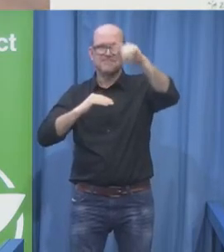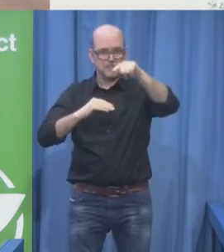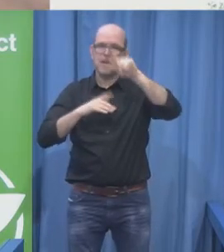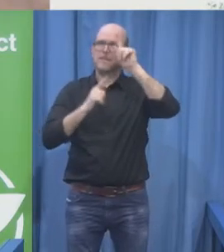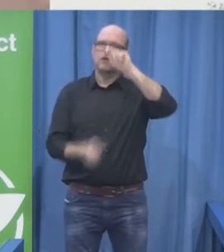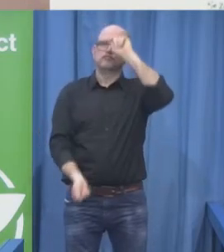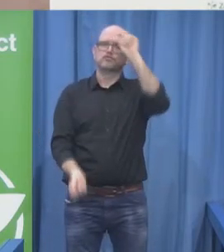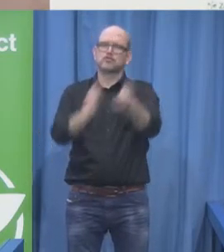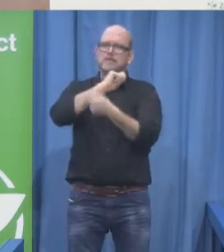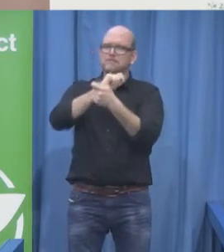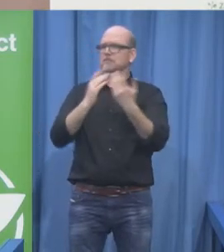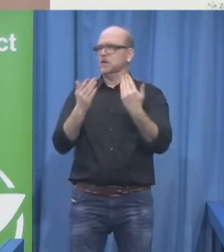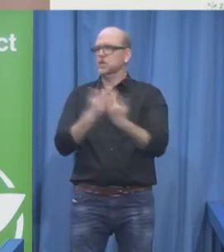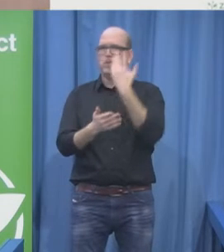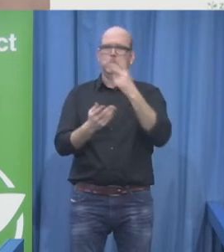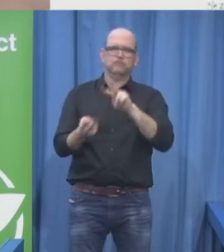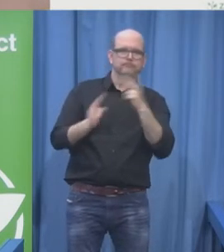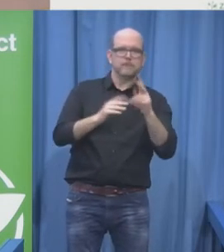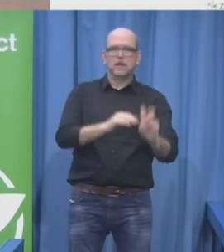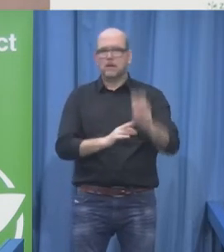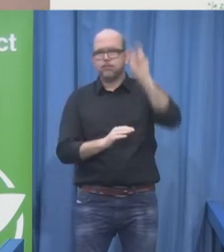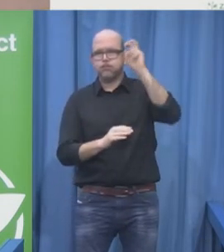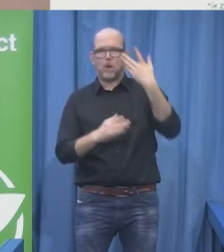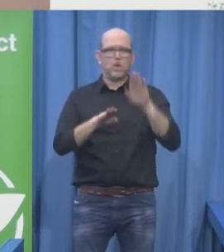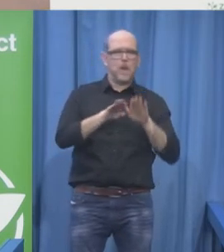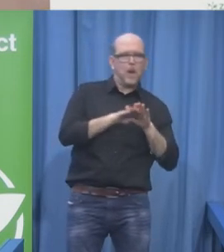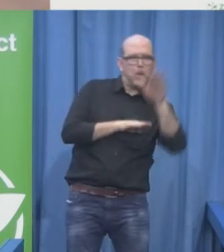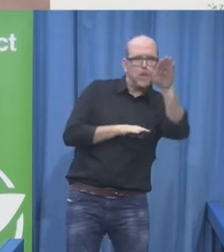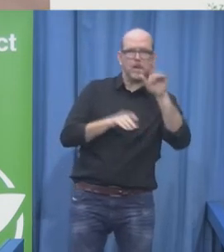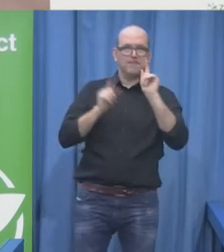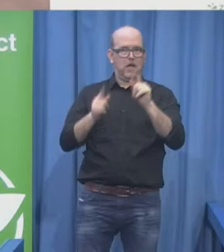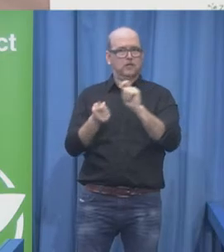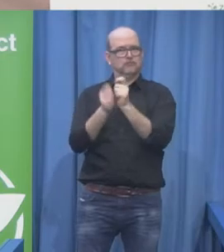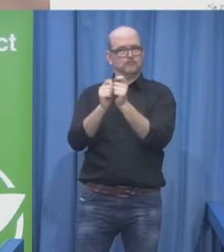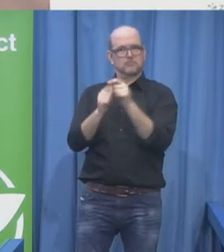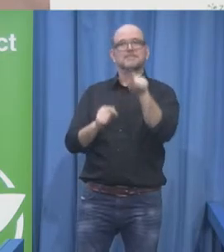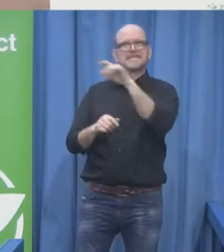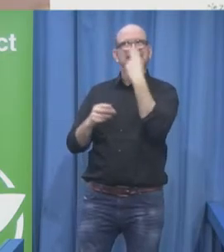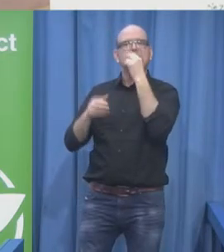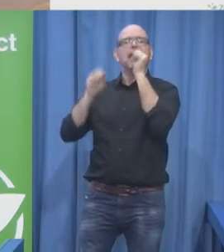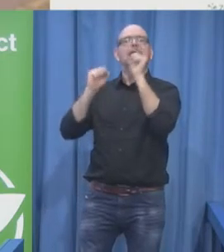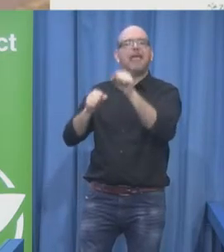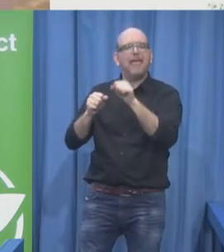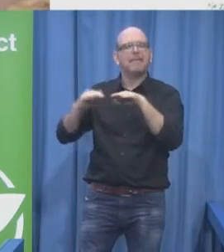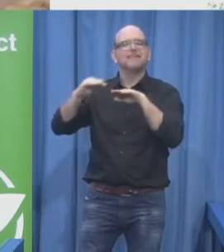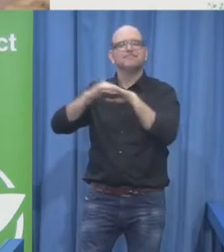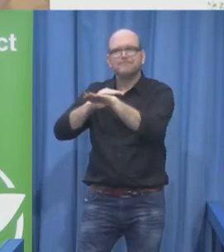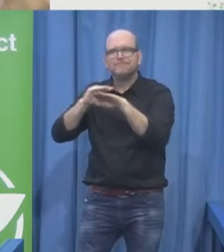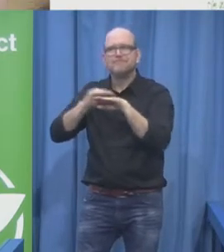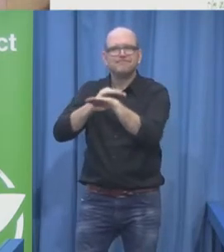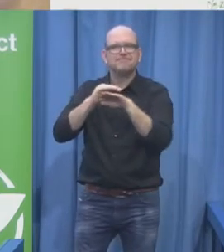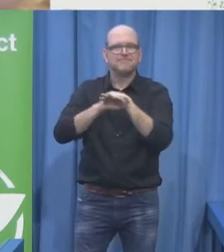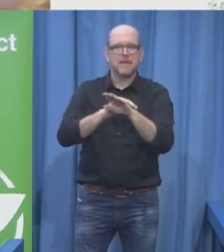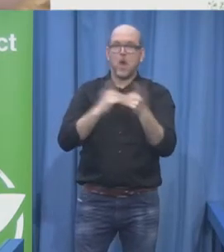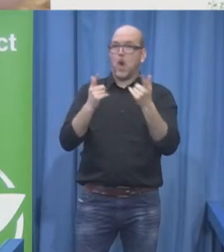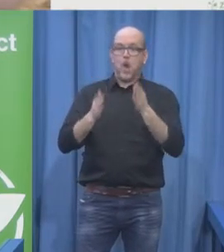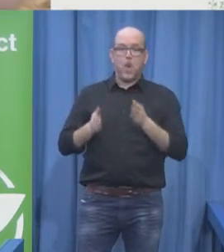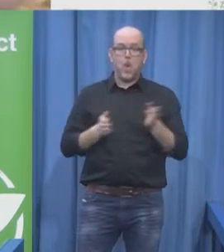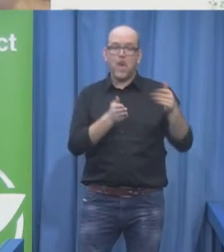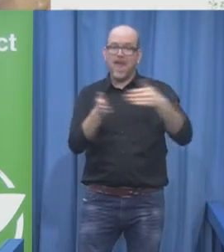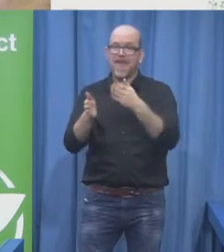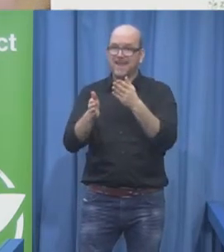access to a place, I can move and use what's offered within that place? Not really.